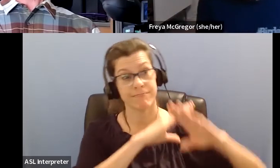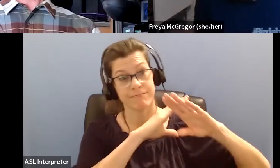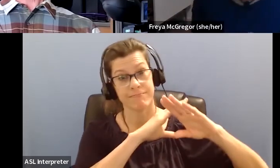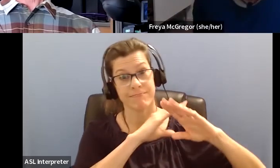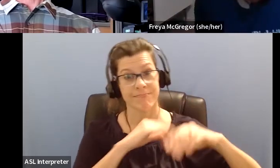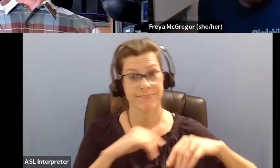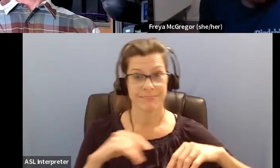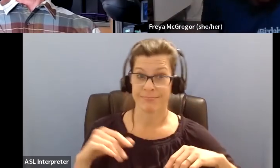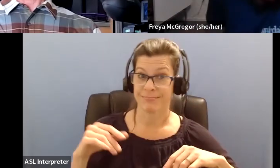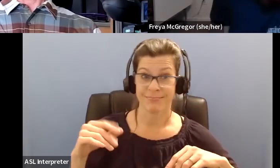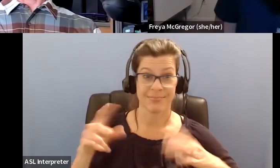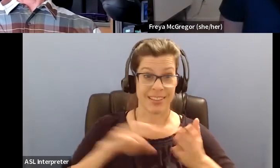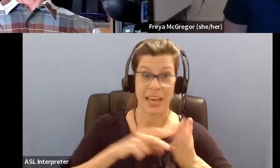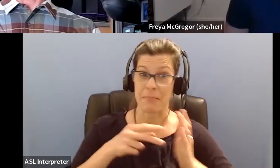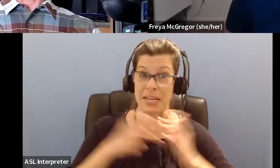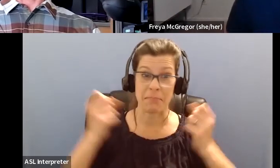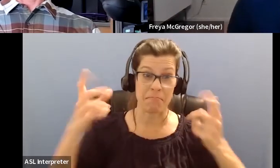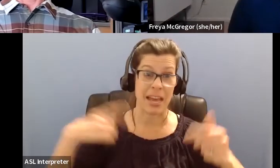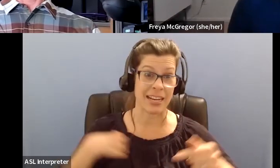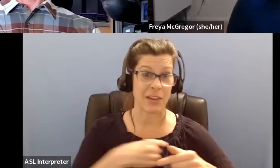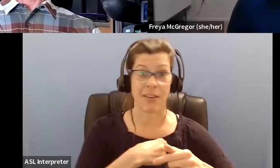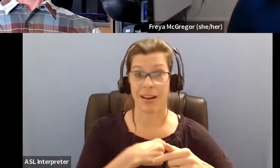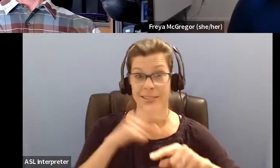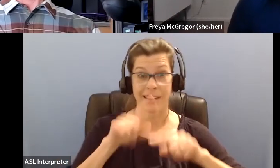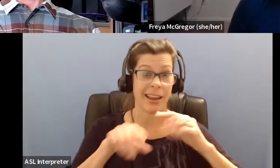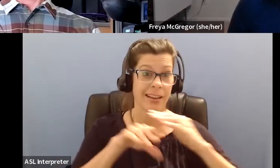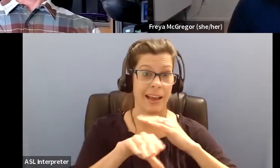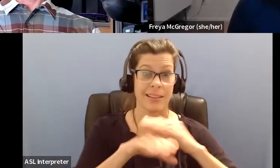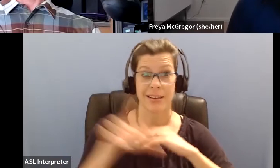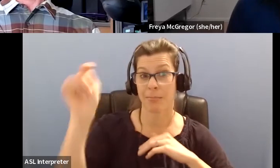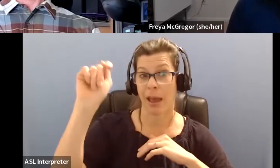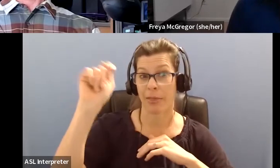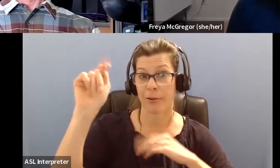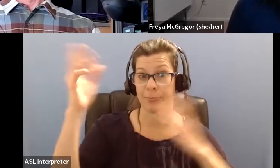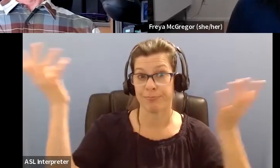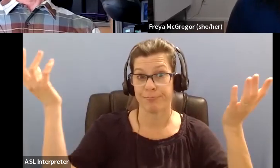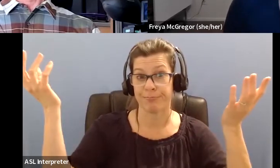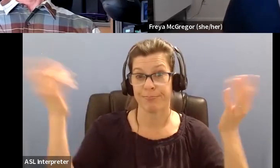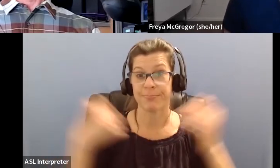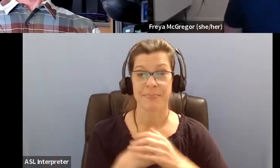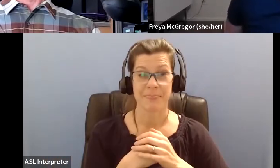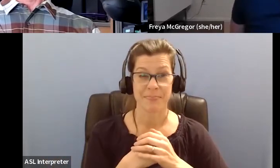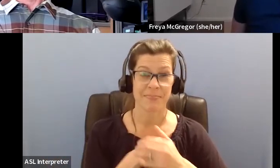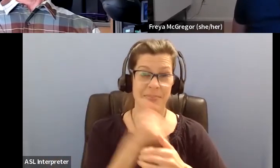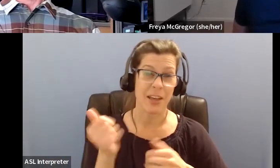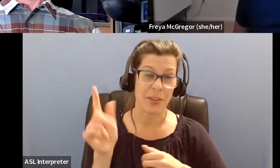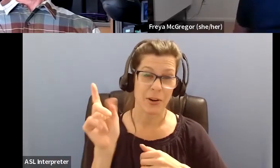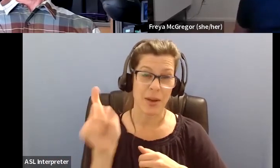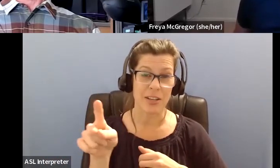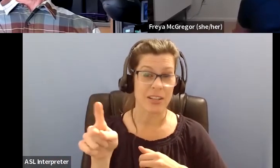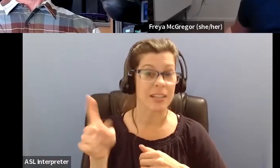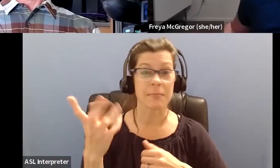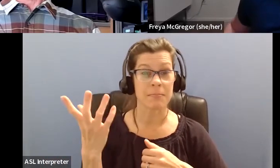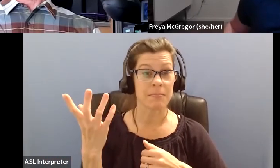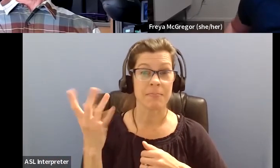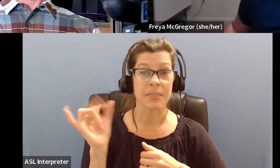inaccessible for a lot of people who need. Exactly. Exactly. Frequent access to a bathroom. Right. Um, here's another question. What advice would you